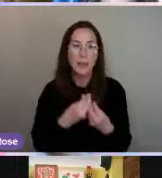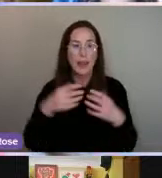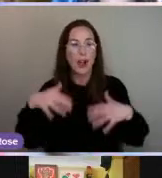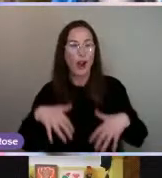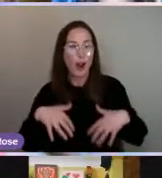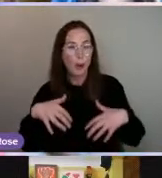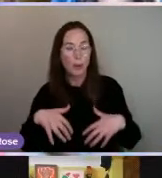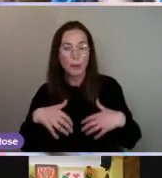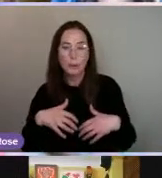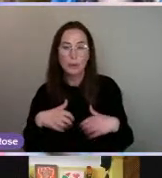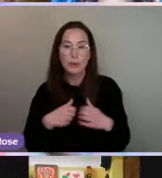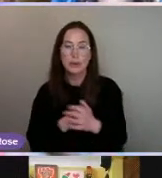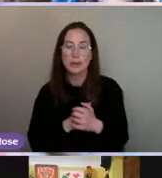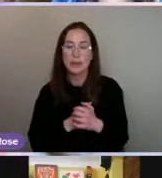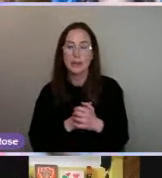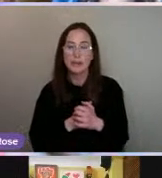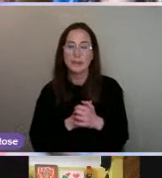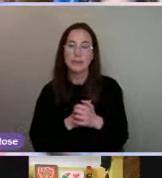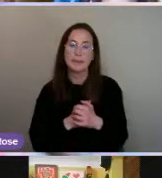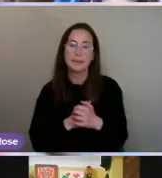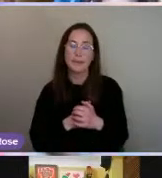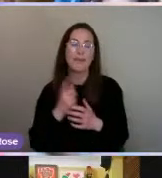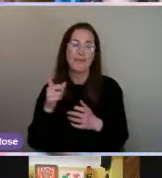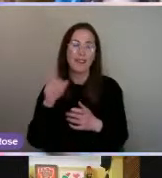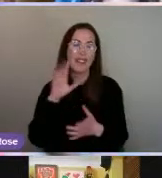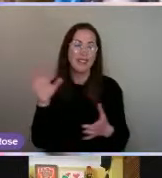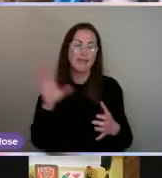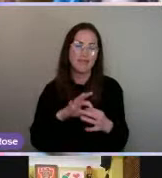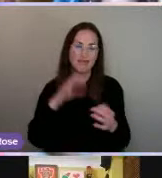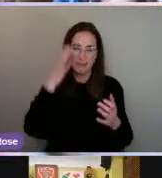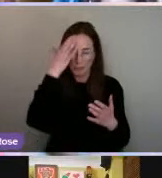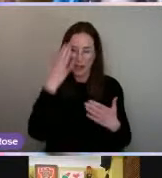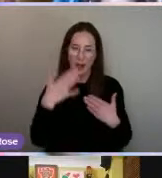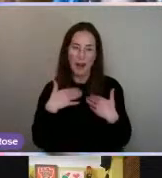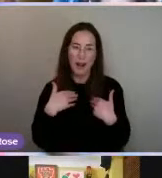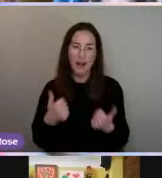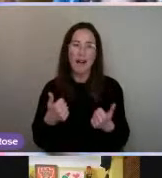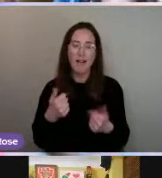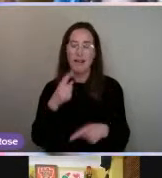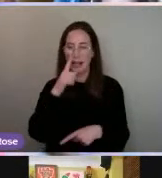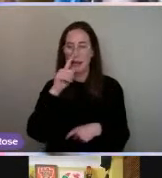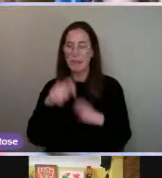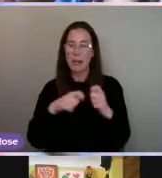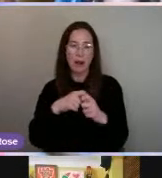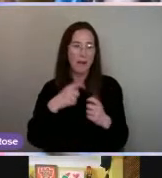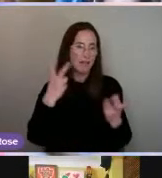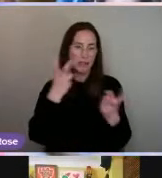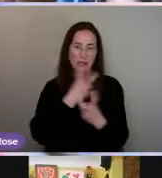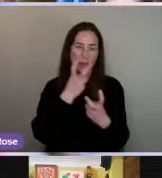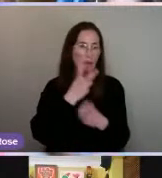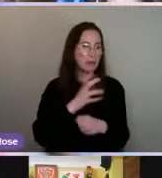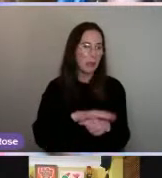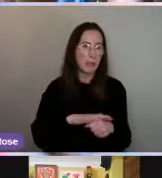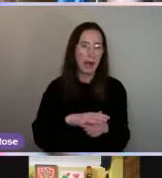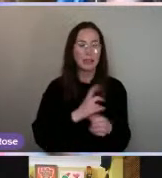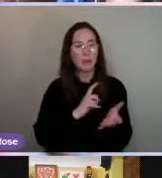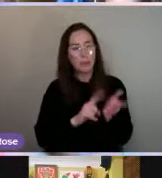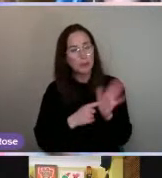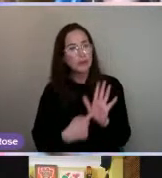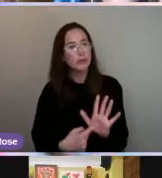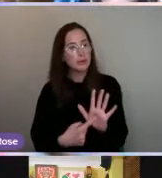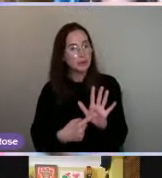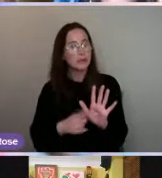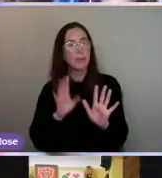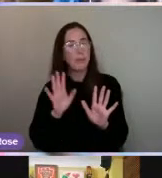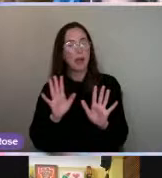Again, with I think, again, with mental health, sometimes it does go to some very dark places. I did want to show it, but